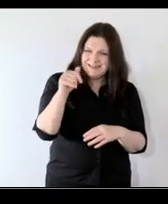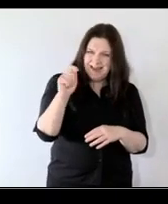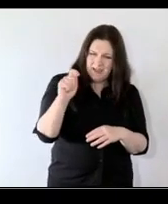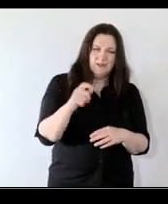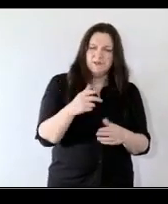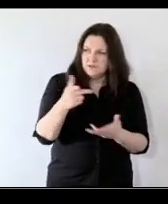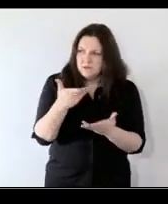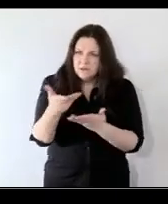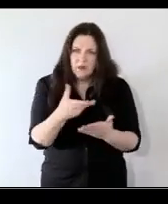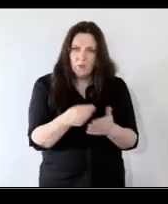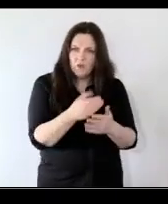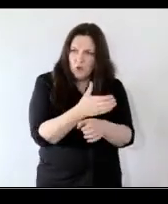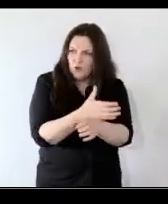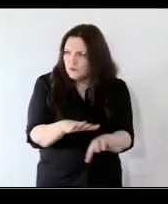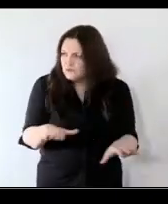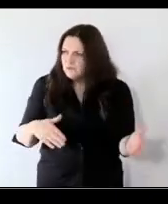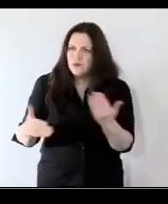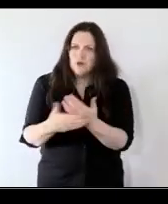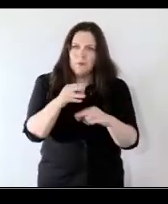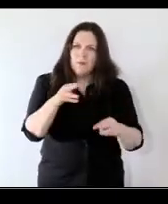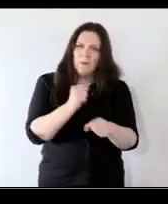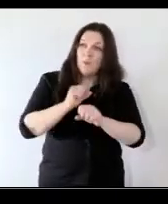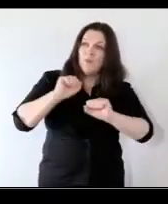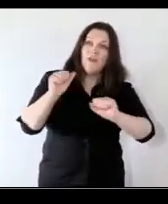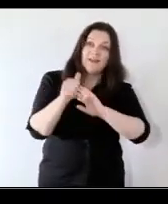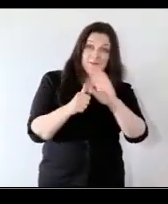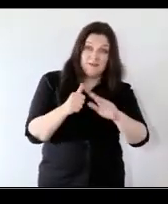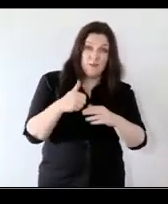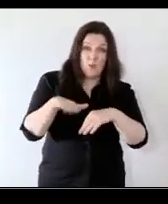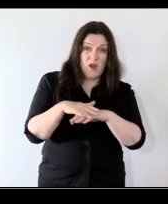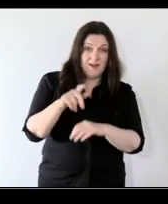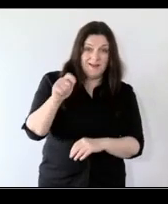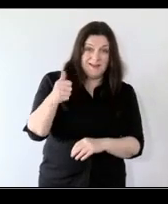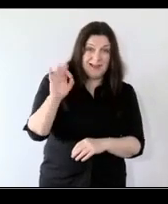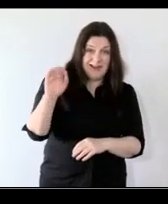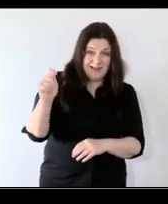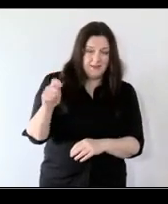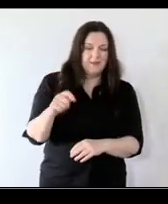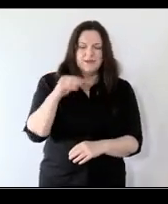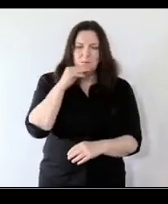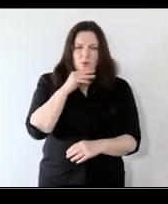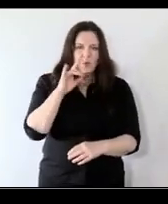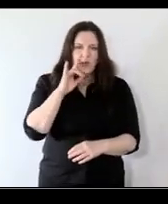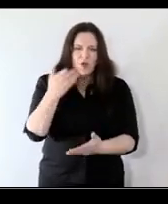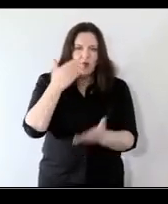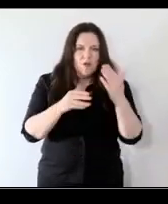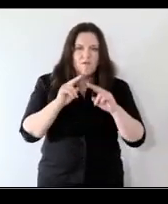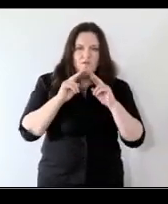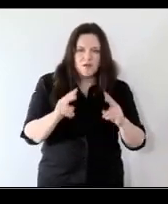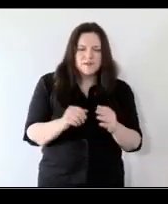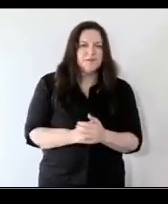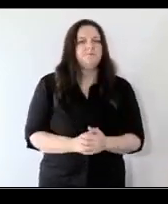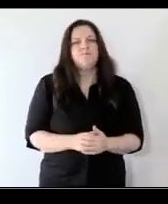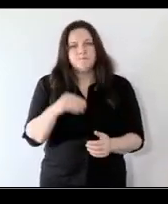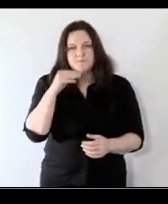to children young people and families about their experience of poverty in tala and i think it's really important to hear that voice and obviously